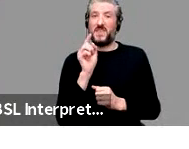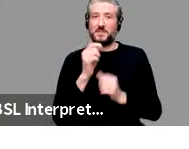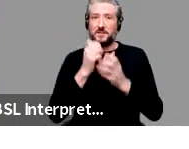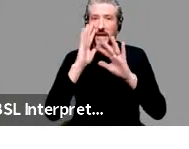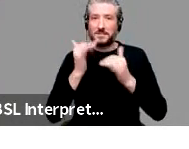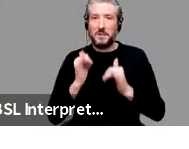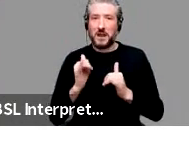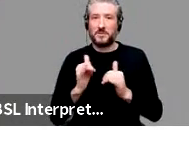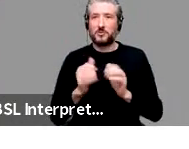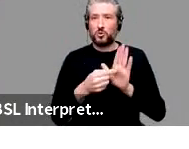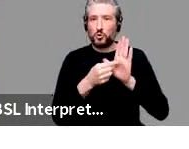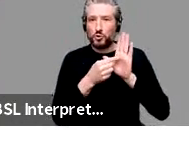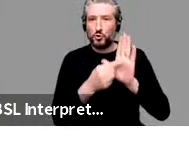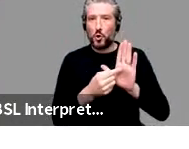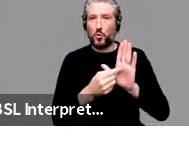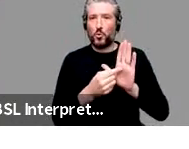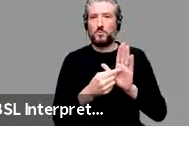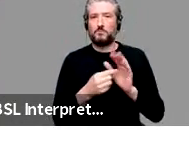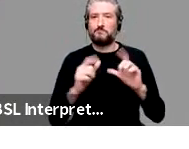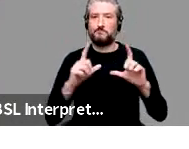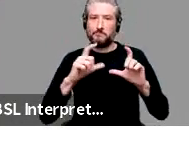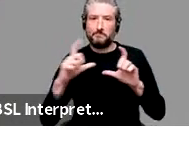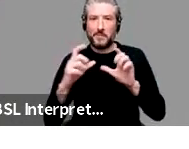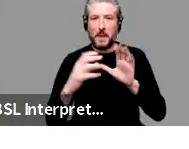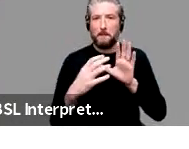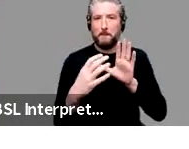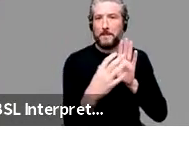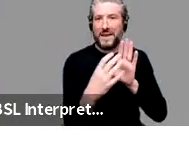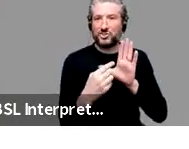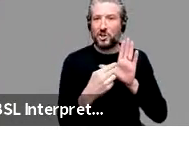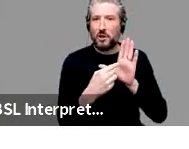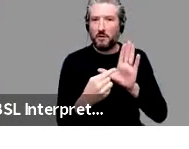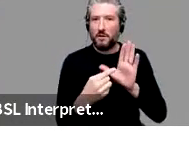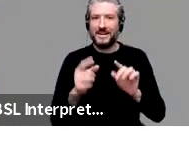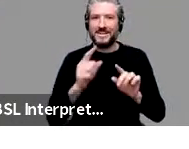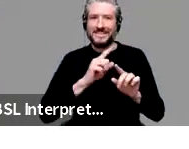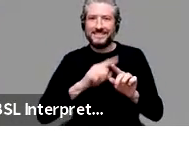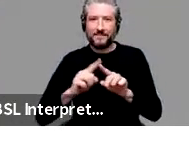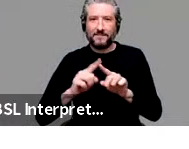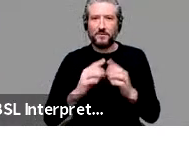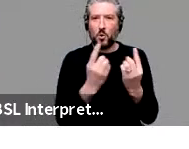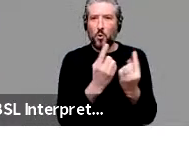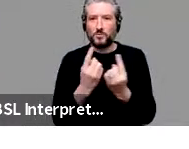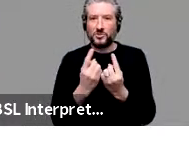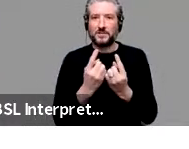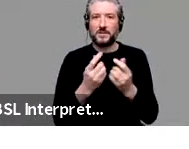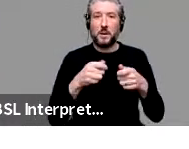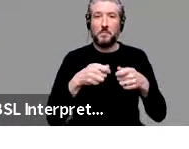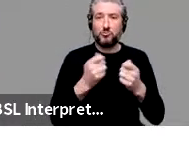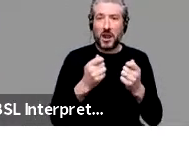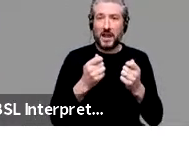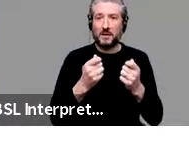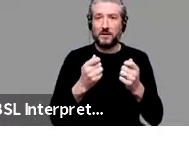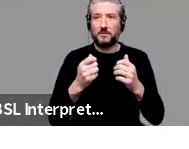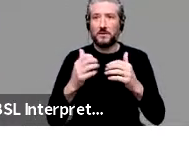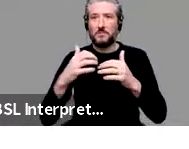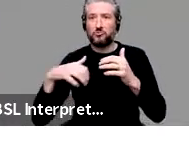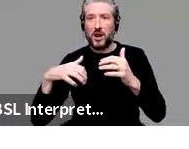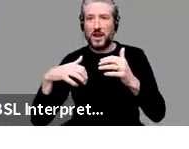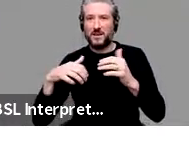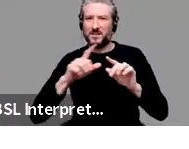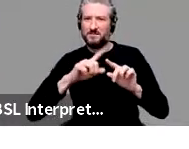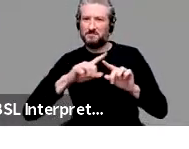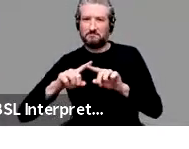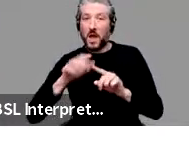um, bubbles. Breaking or plates, breaking sticks, breaking, and he asked them to describe them. And then he cataloged